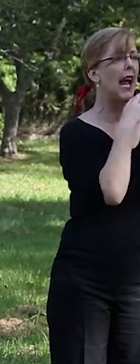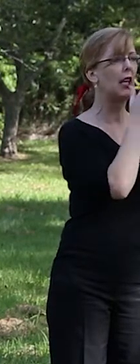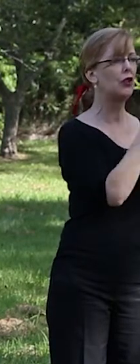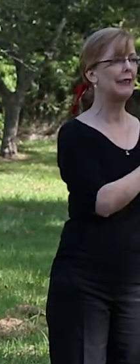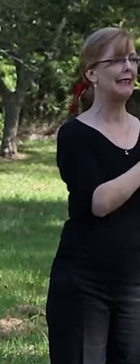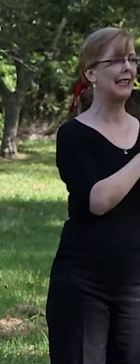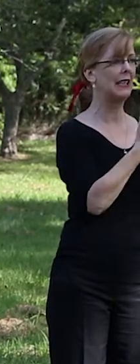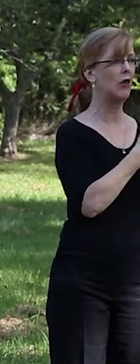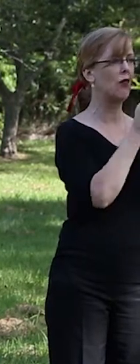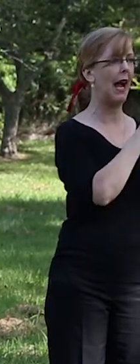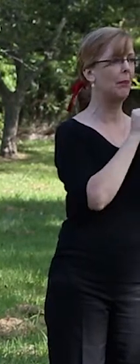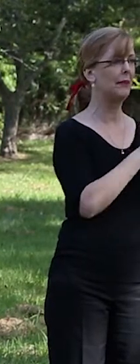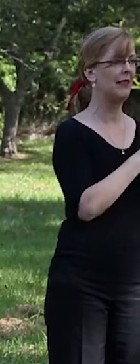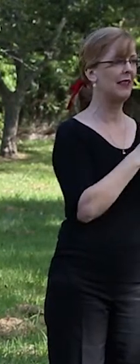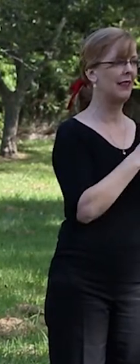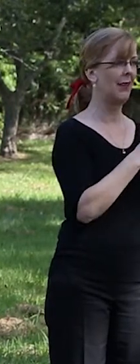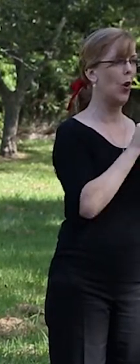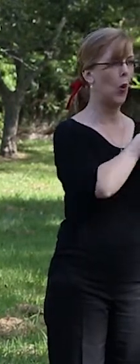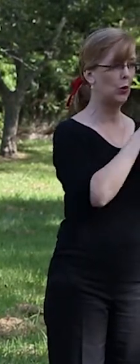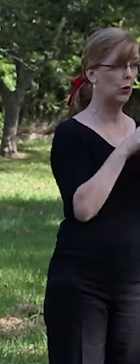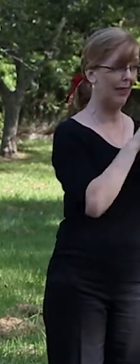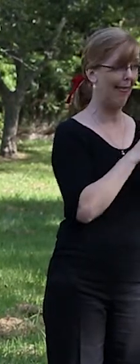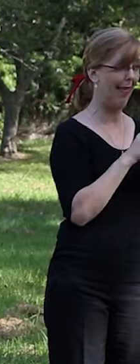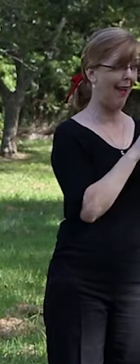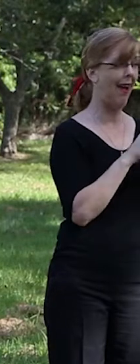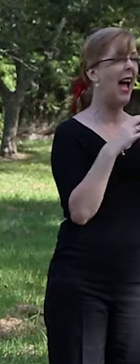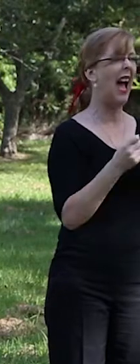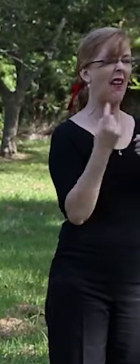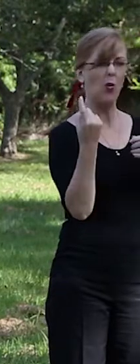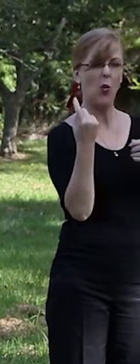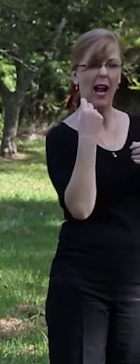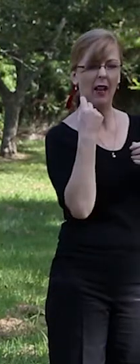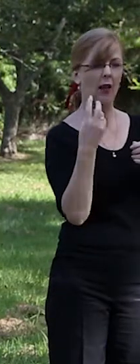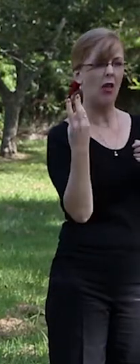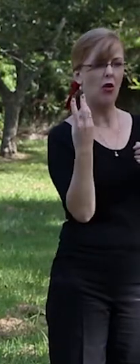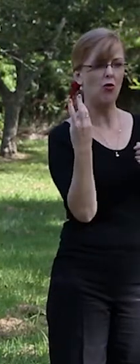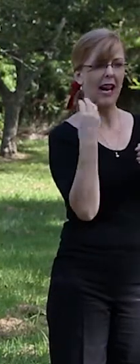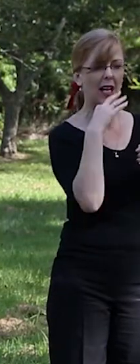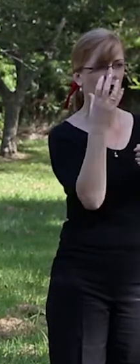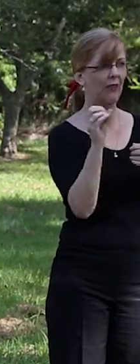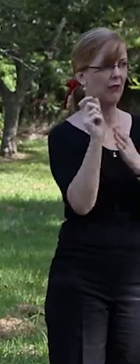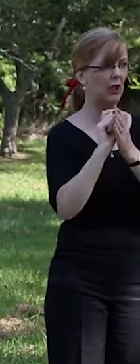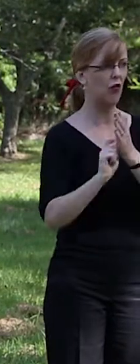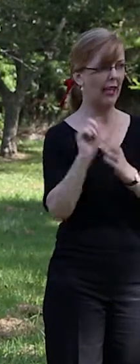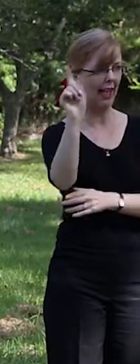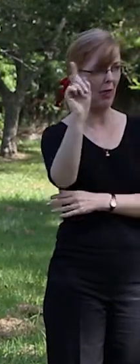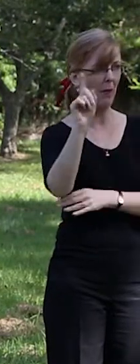are living and that are alive, and we have an additional about another 350 that are currently being drafted or developed.